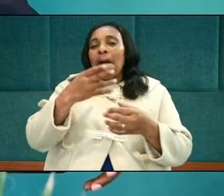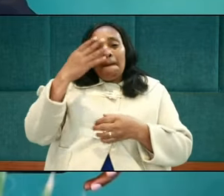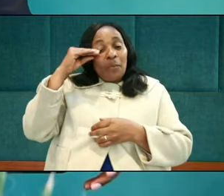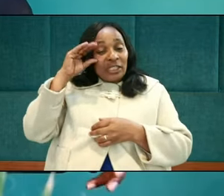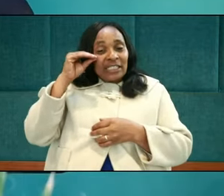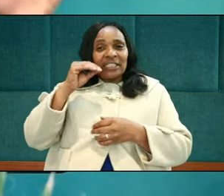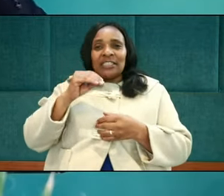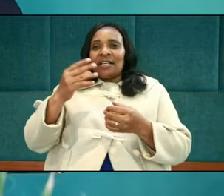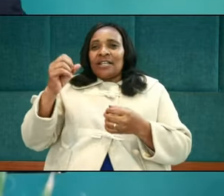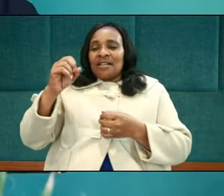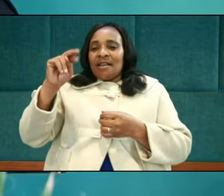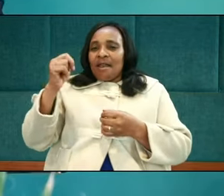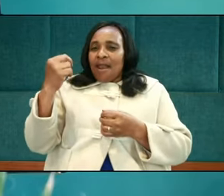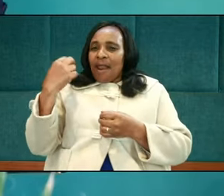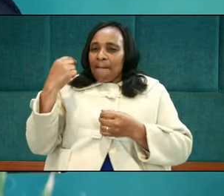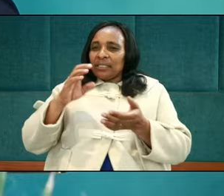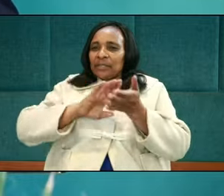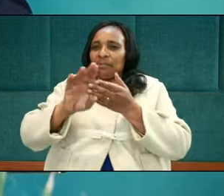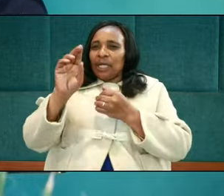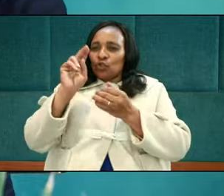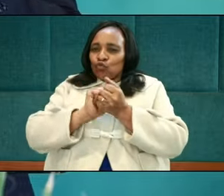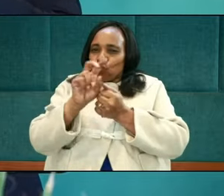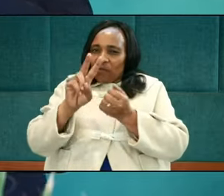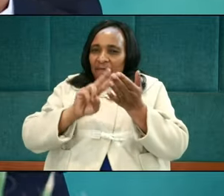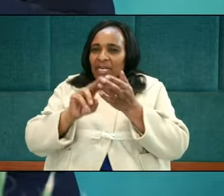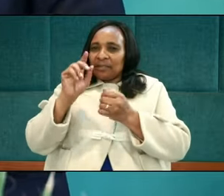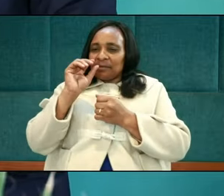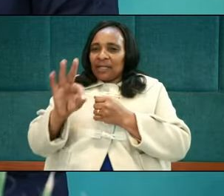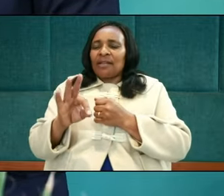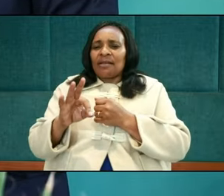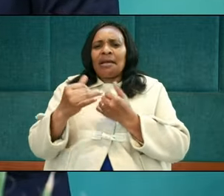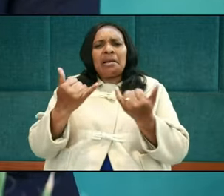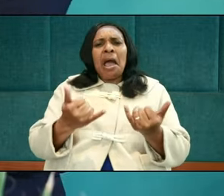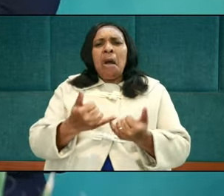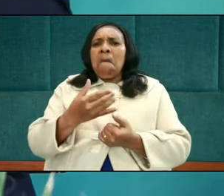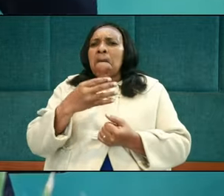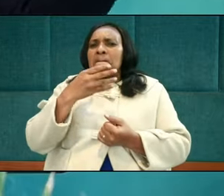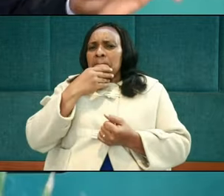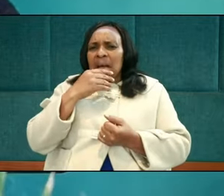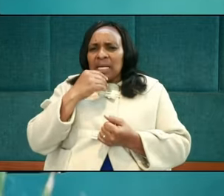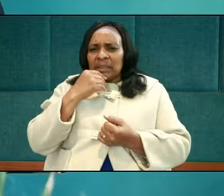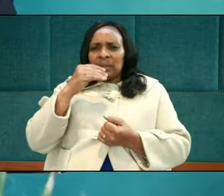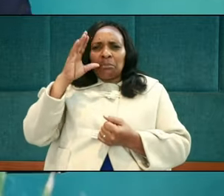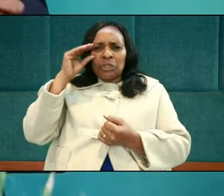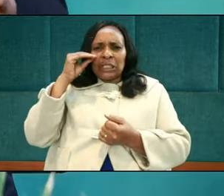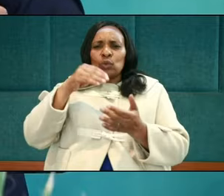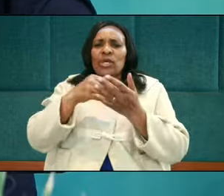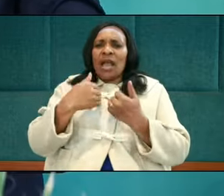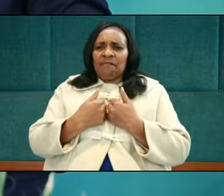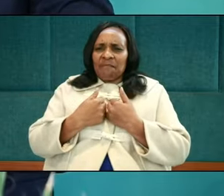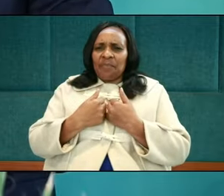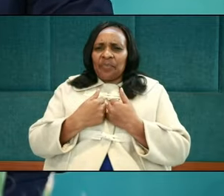verse number 3. Now, the man Moses was very meek above all the men